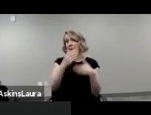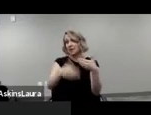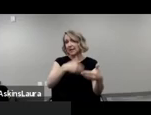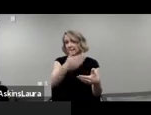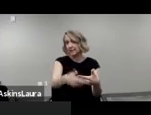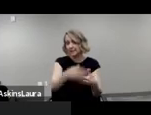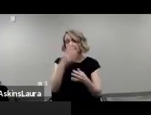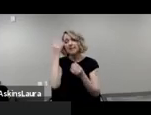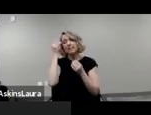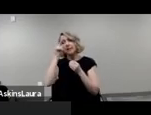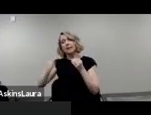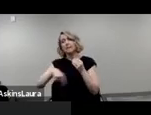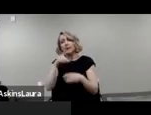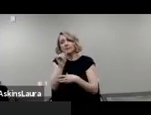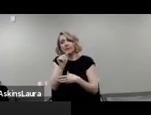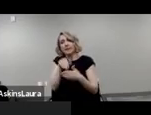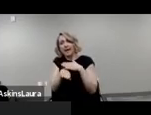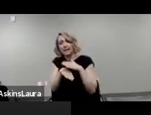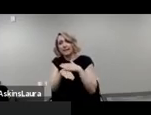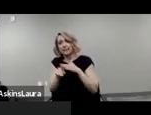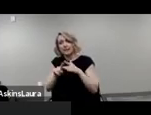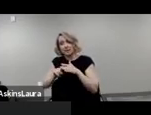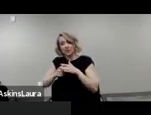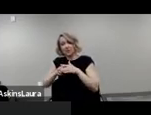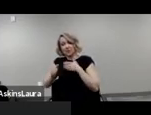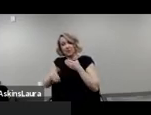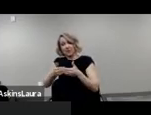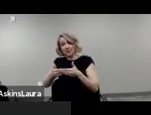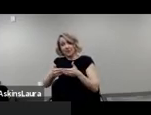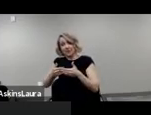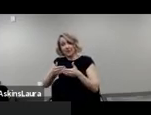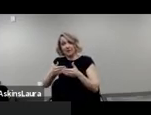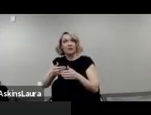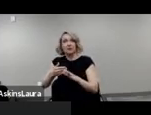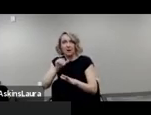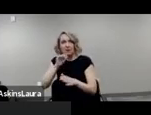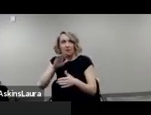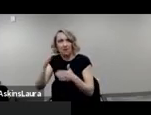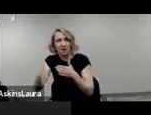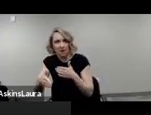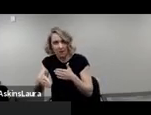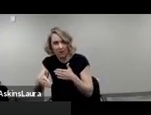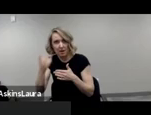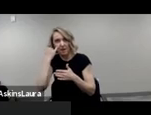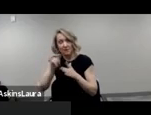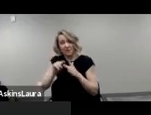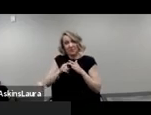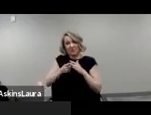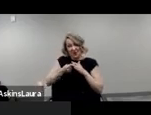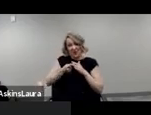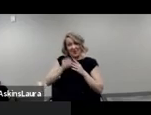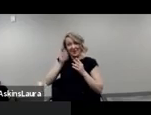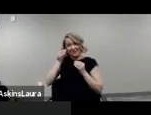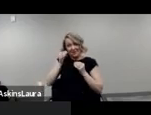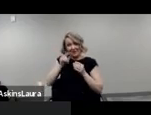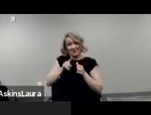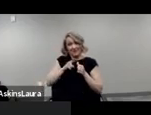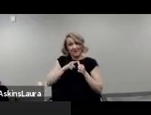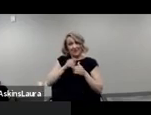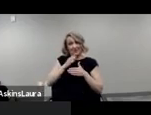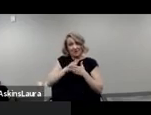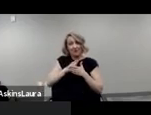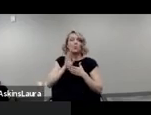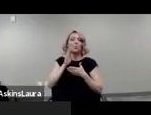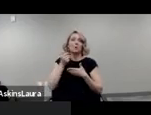disability access from the beginning of a process instead of an end will benefit everyone. When developing outreach strategies,